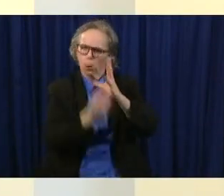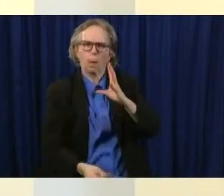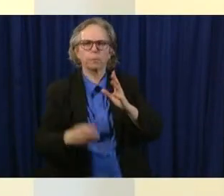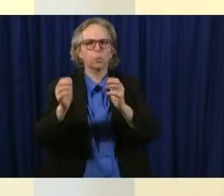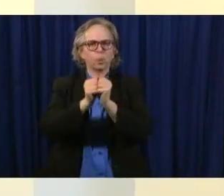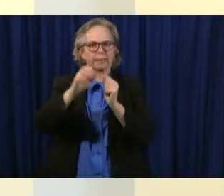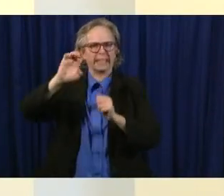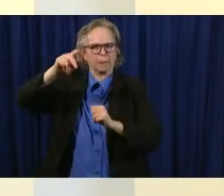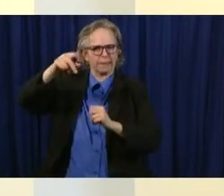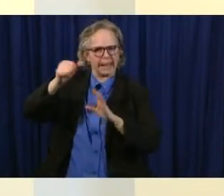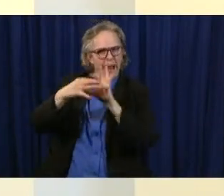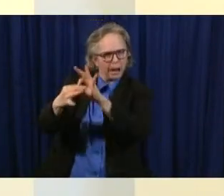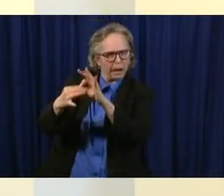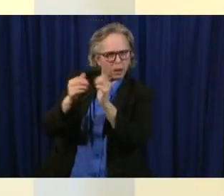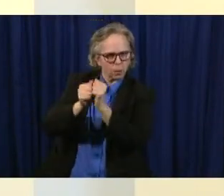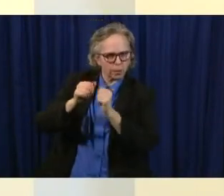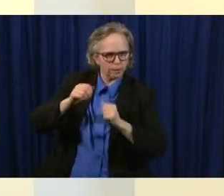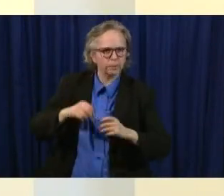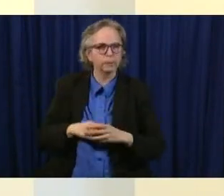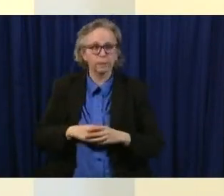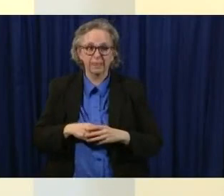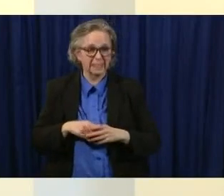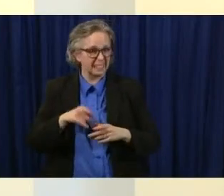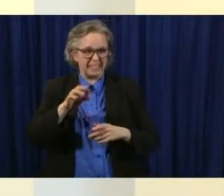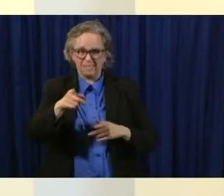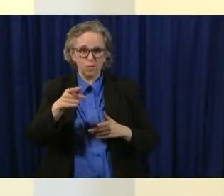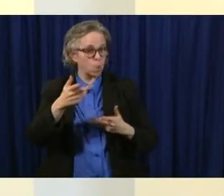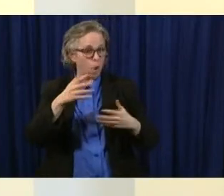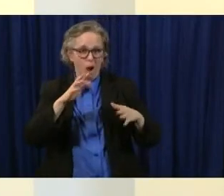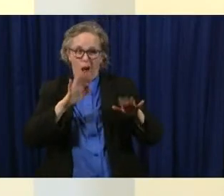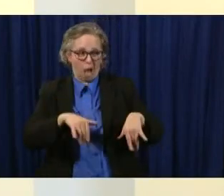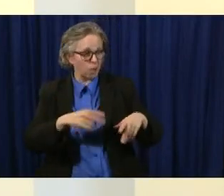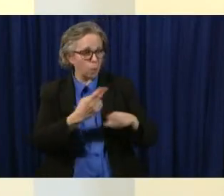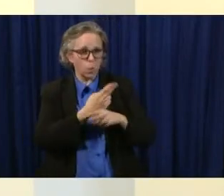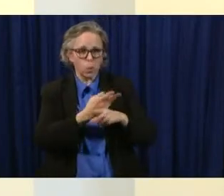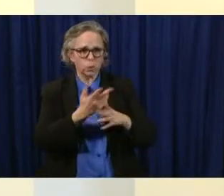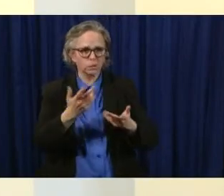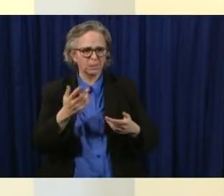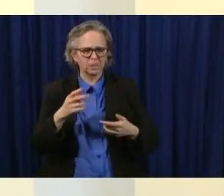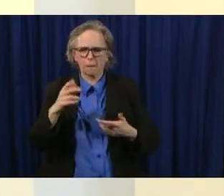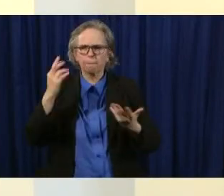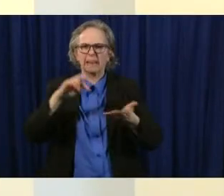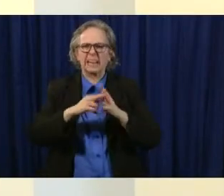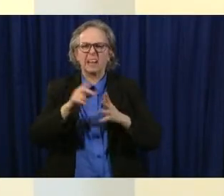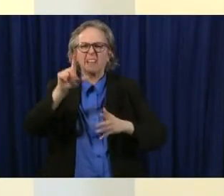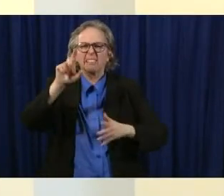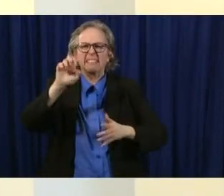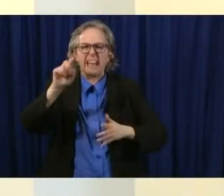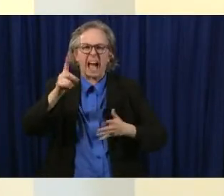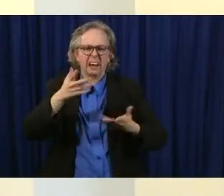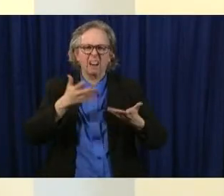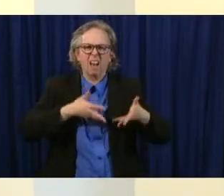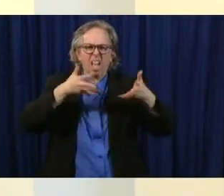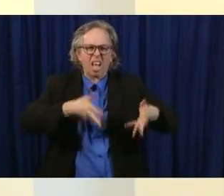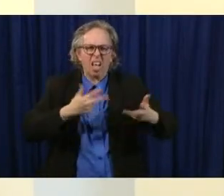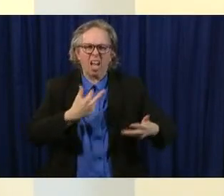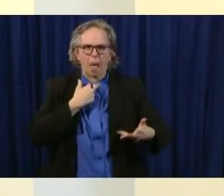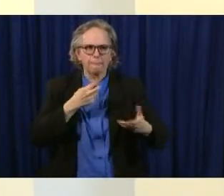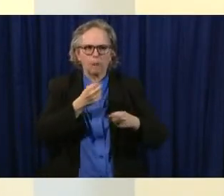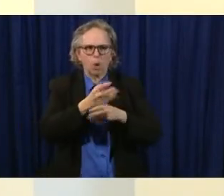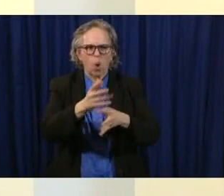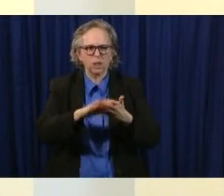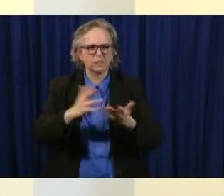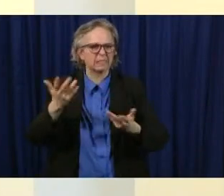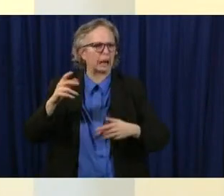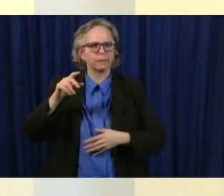build up in water pipes that have not been used as well as diseases like legionella so we have advice on our website about